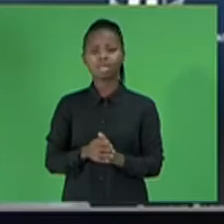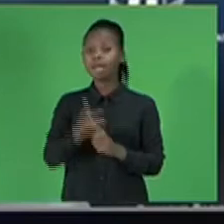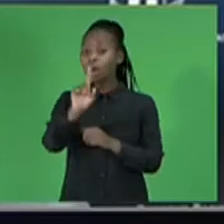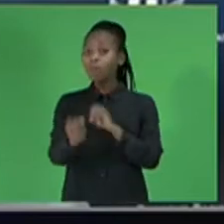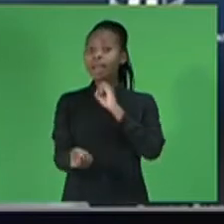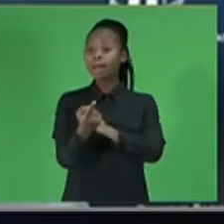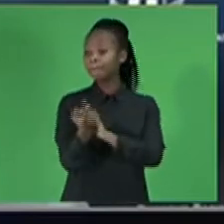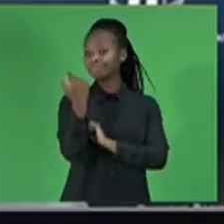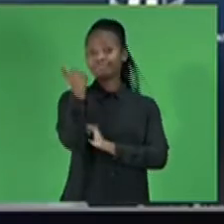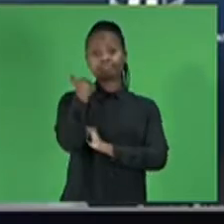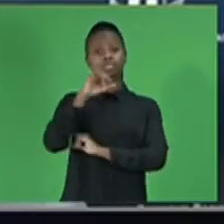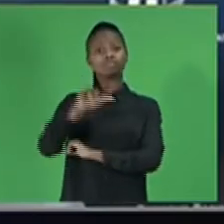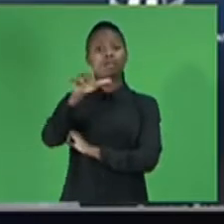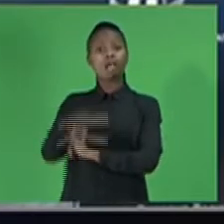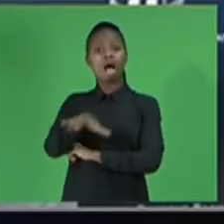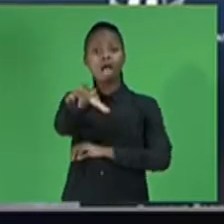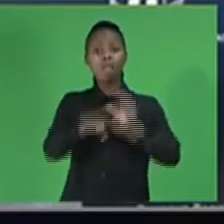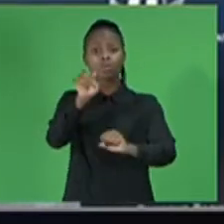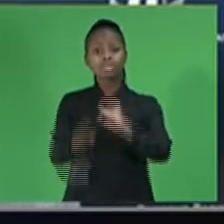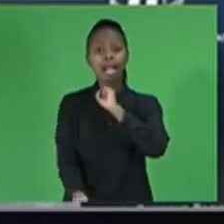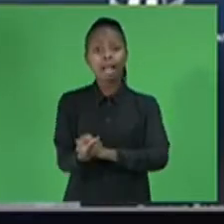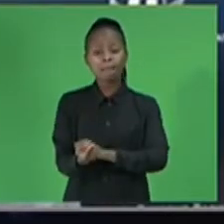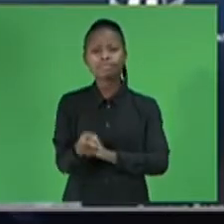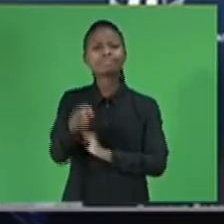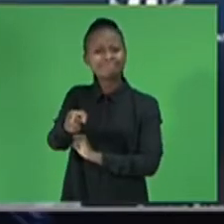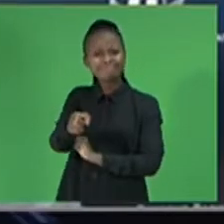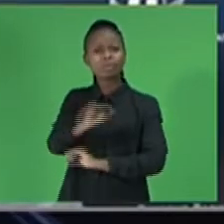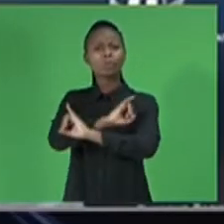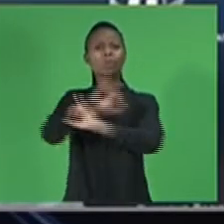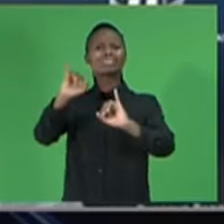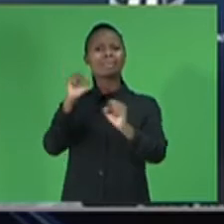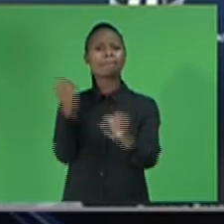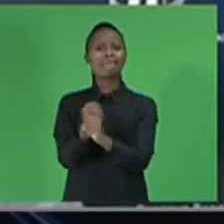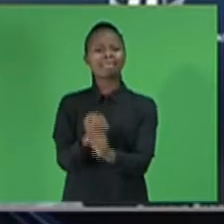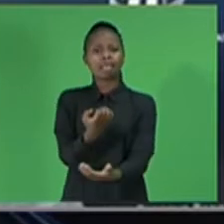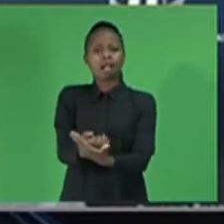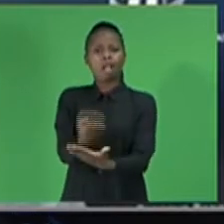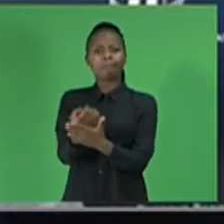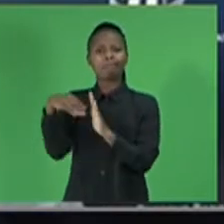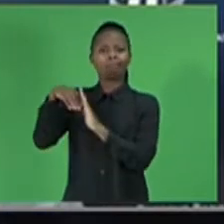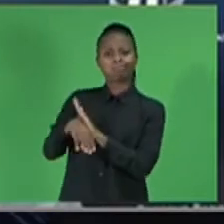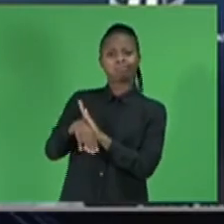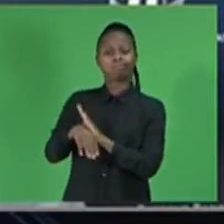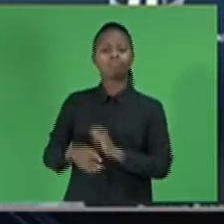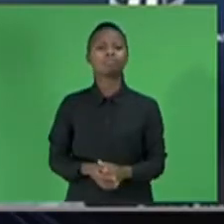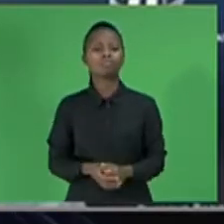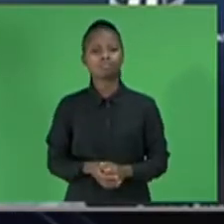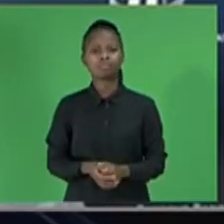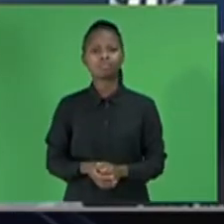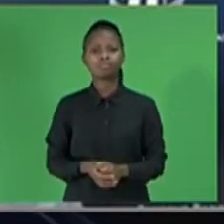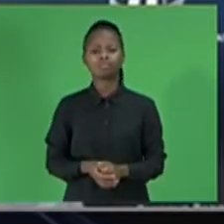The International Monetary Fund's forecast for Global Gross Domestic Product for 2021